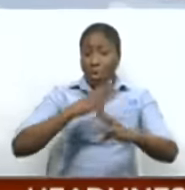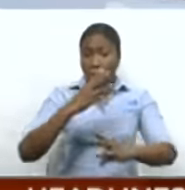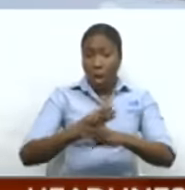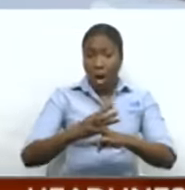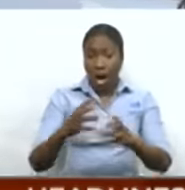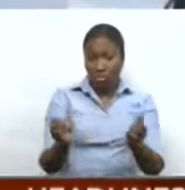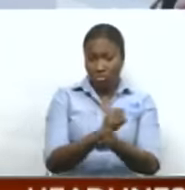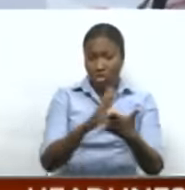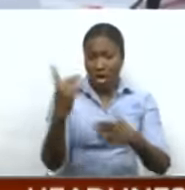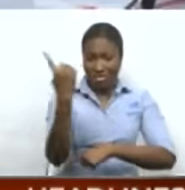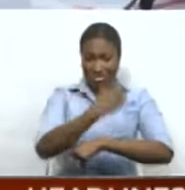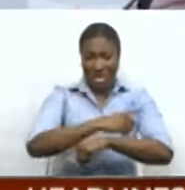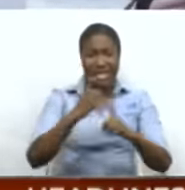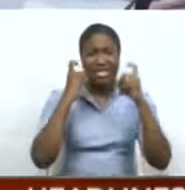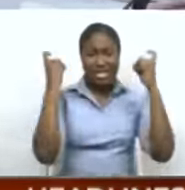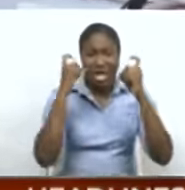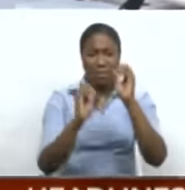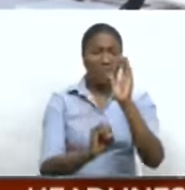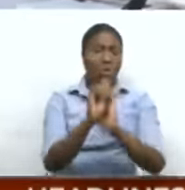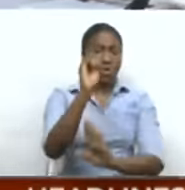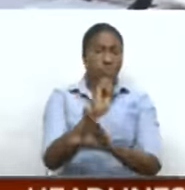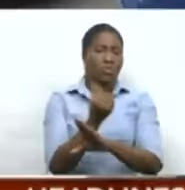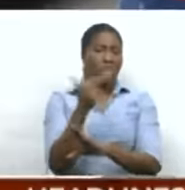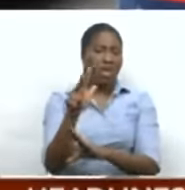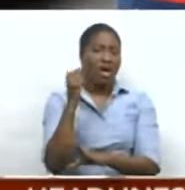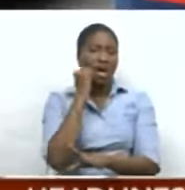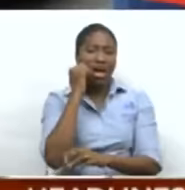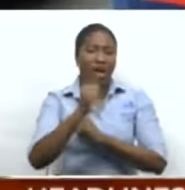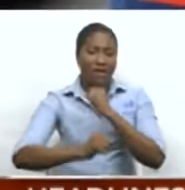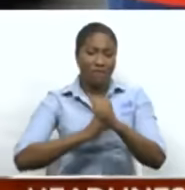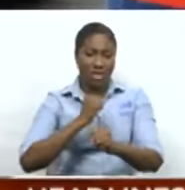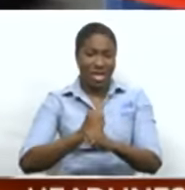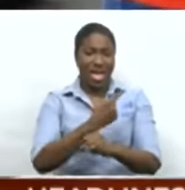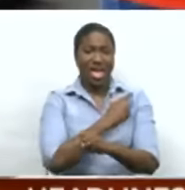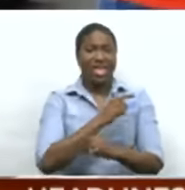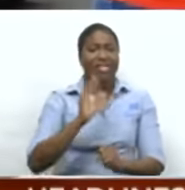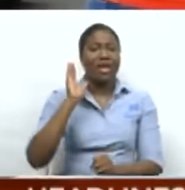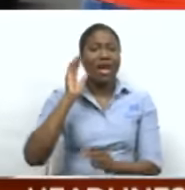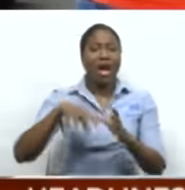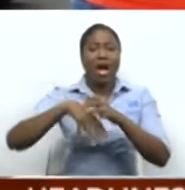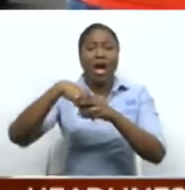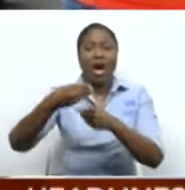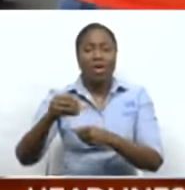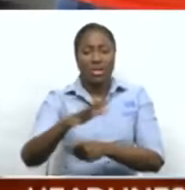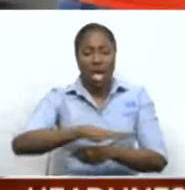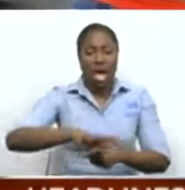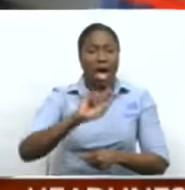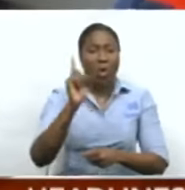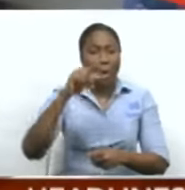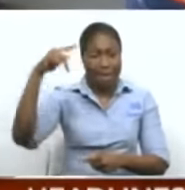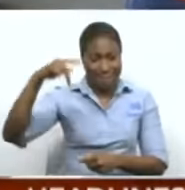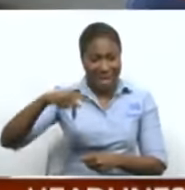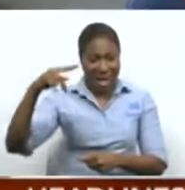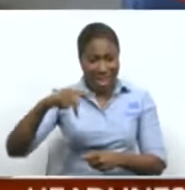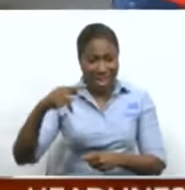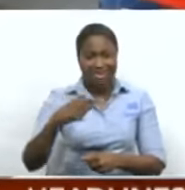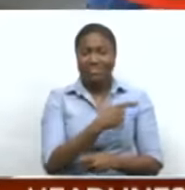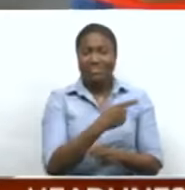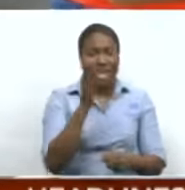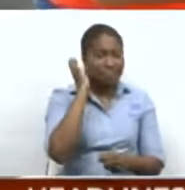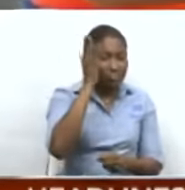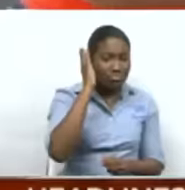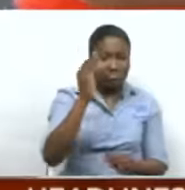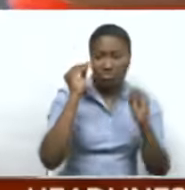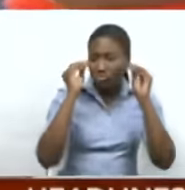year. Speaking to CNC3 News outside their booth at the Penal Market, the coordinator of the Disaster Management Unit of the Regional Corporation,